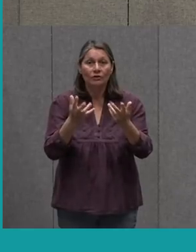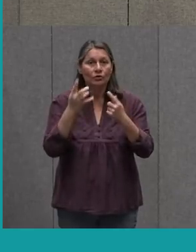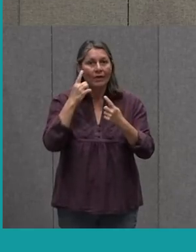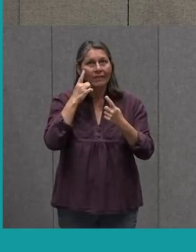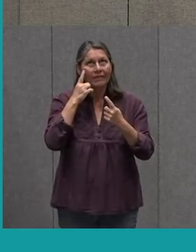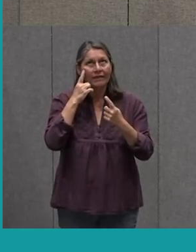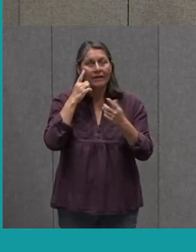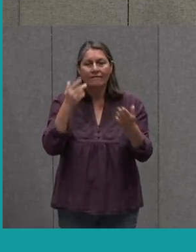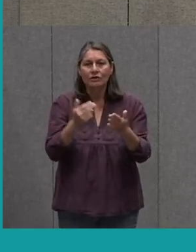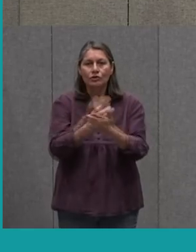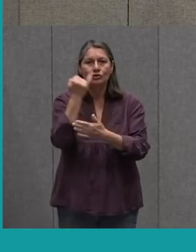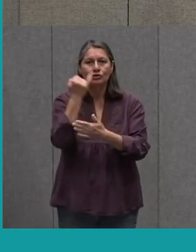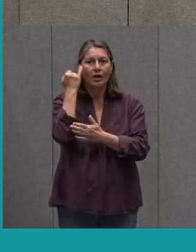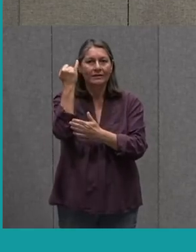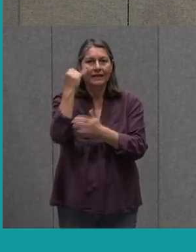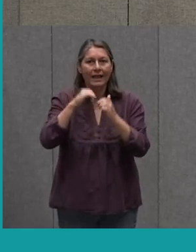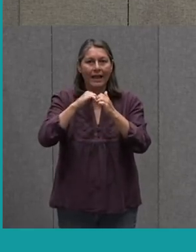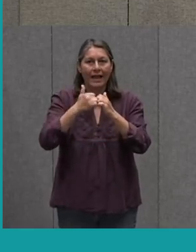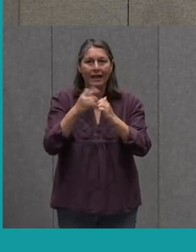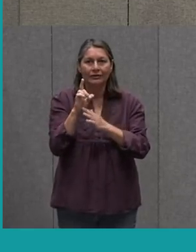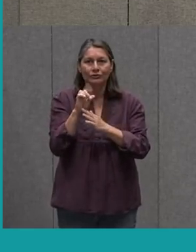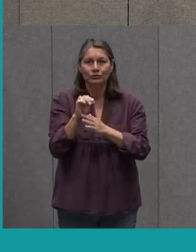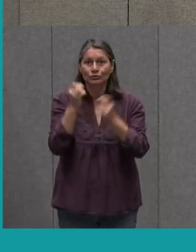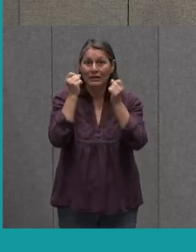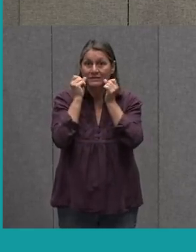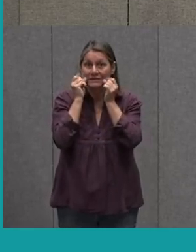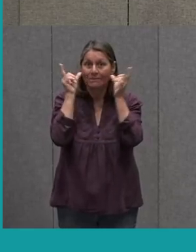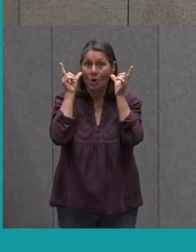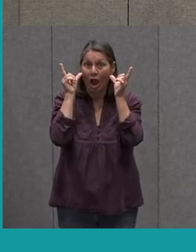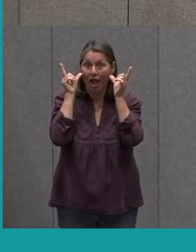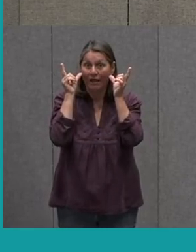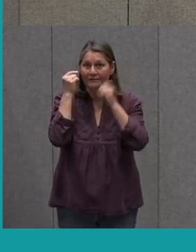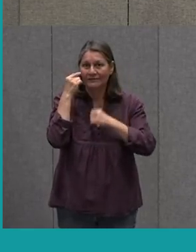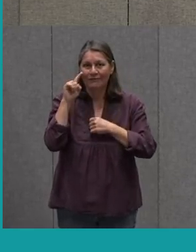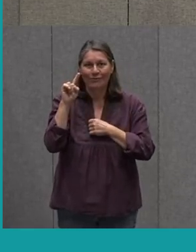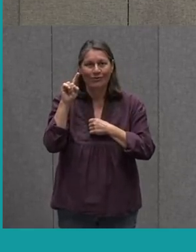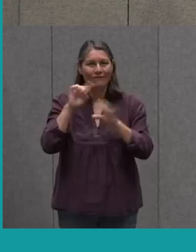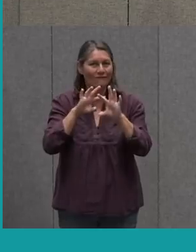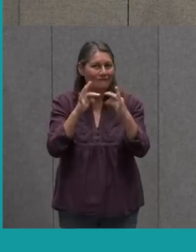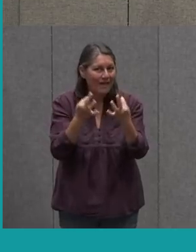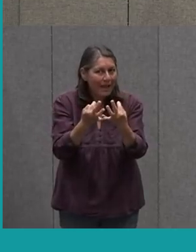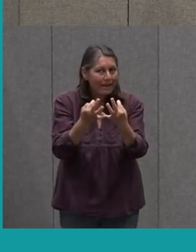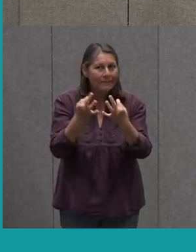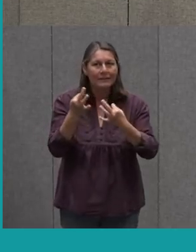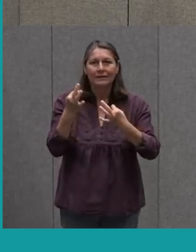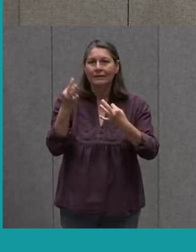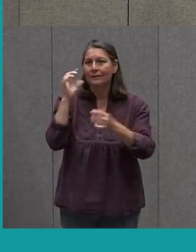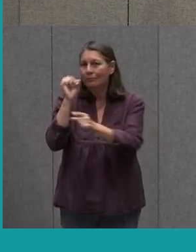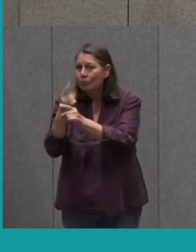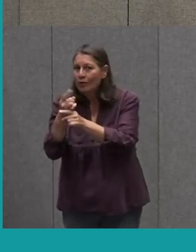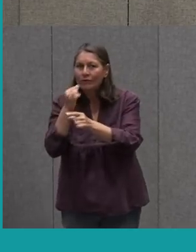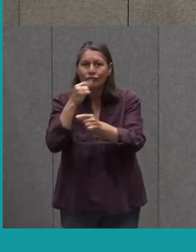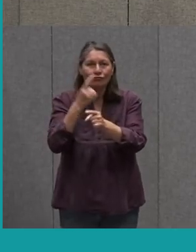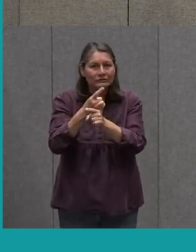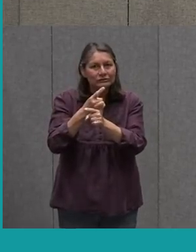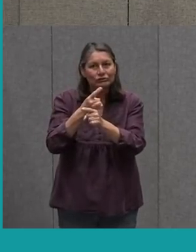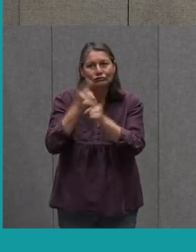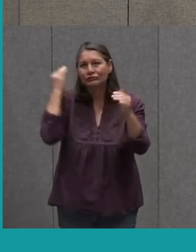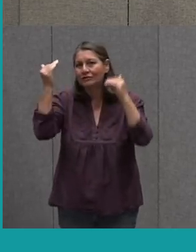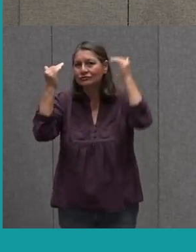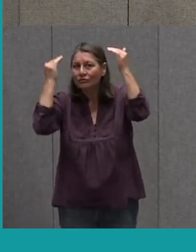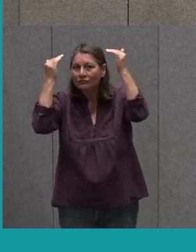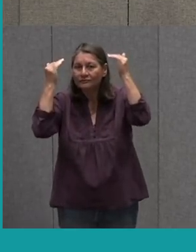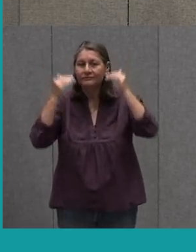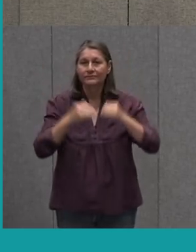Way That You Can Do Surprises For Your Families Or Your Adults Or Even Brothers And Sisters We Were Thinking